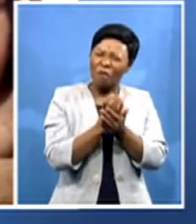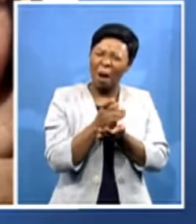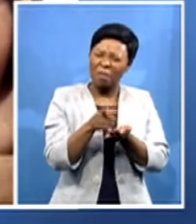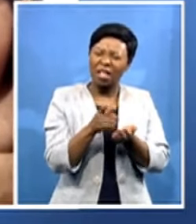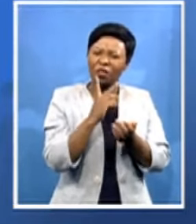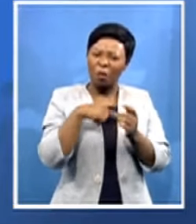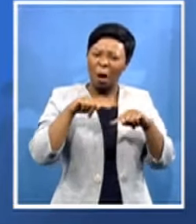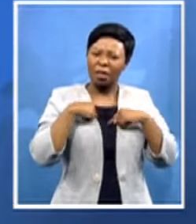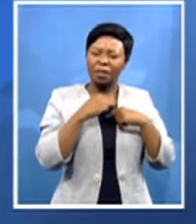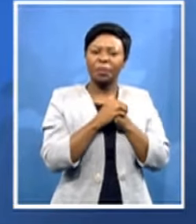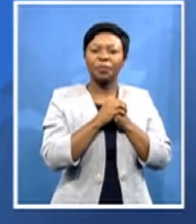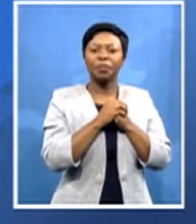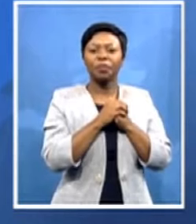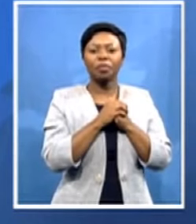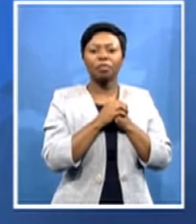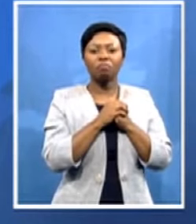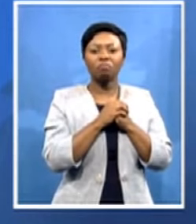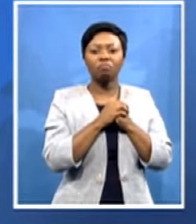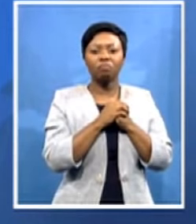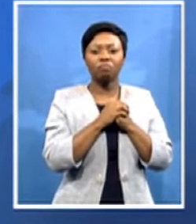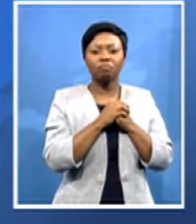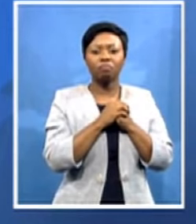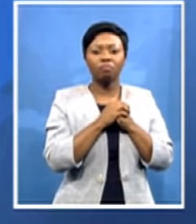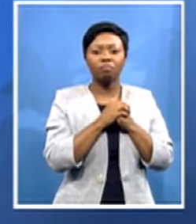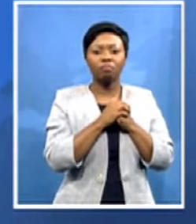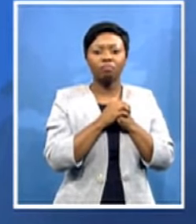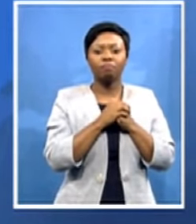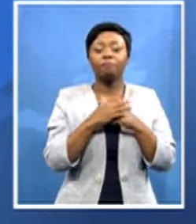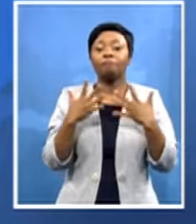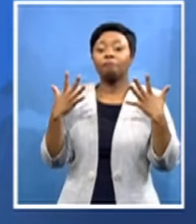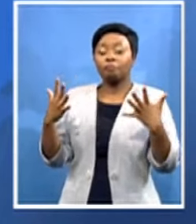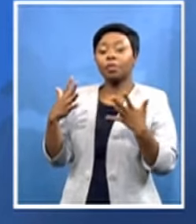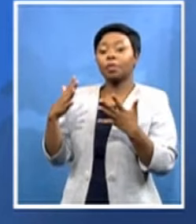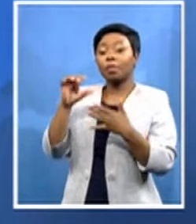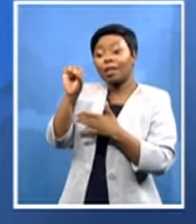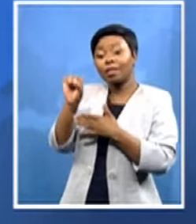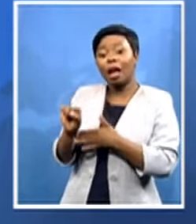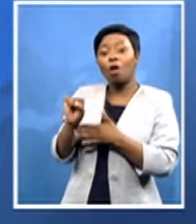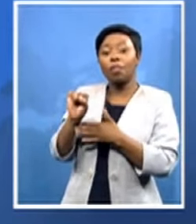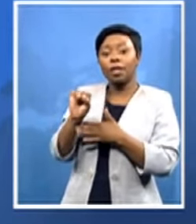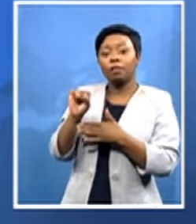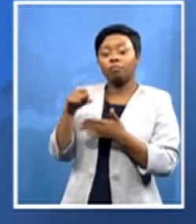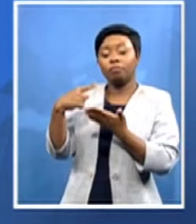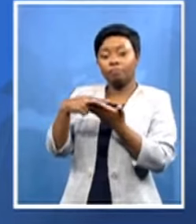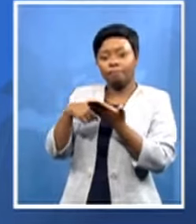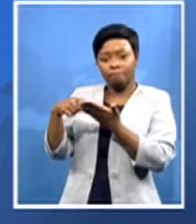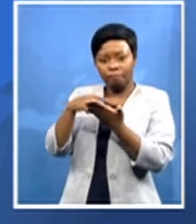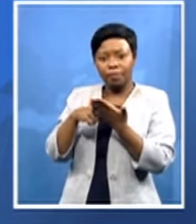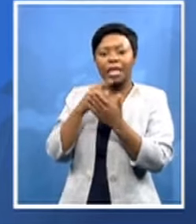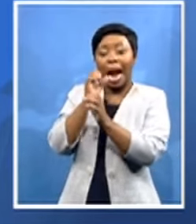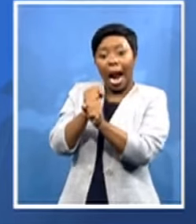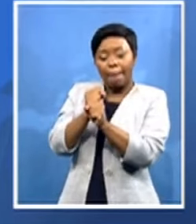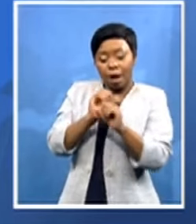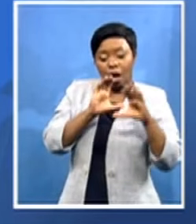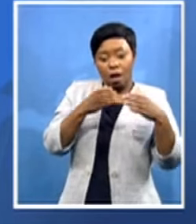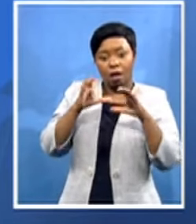yes the the southern caucuses across the continent campaigning in groups is as per our agreement last week